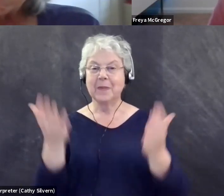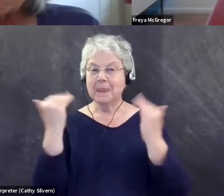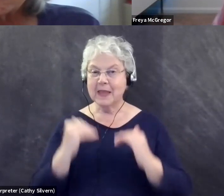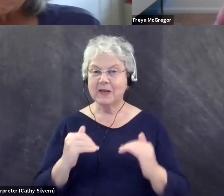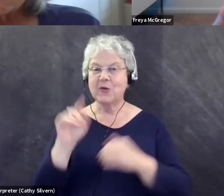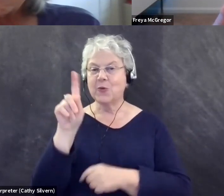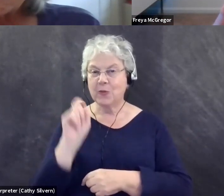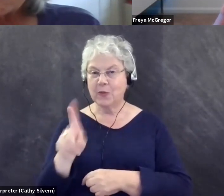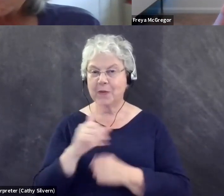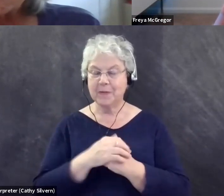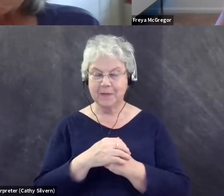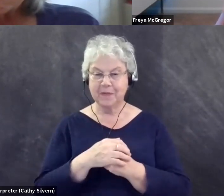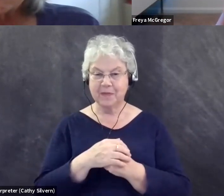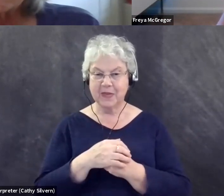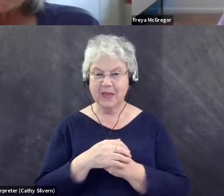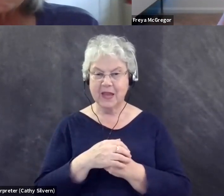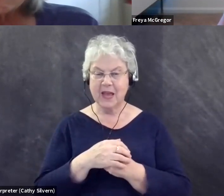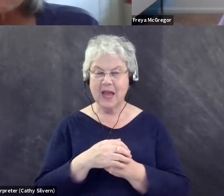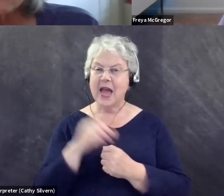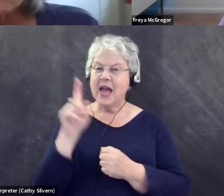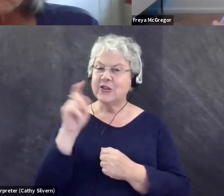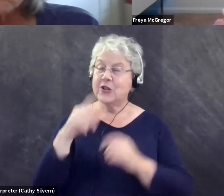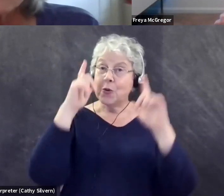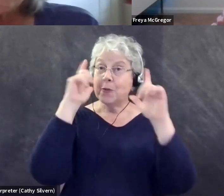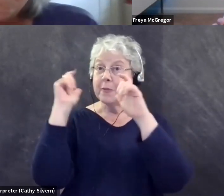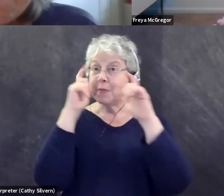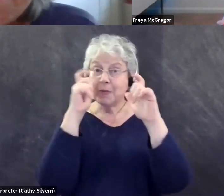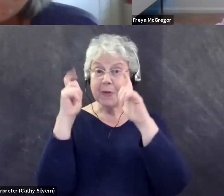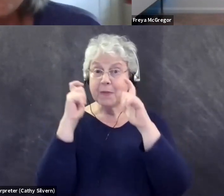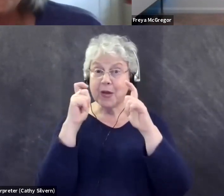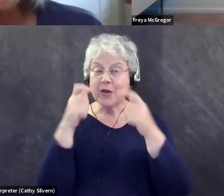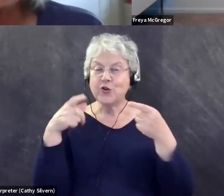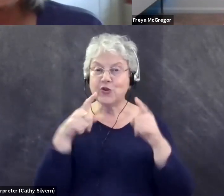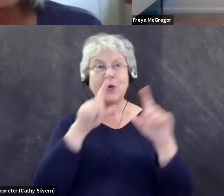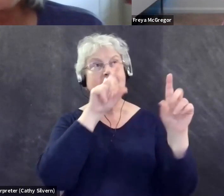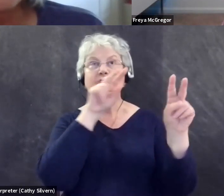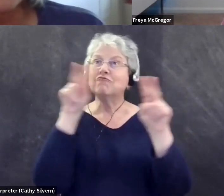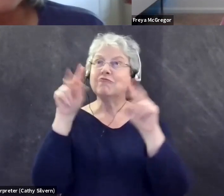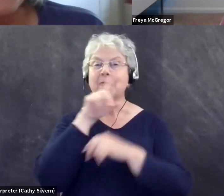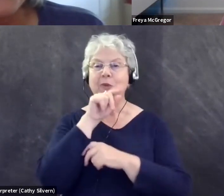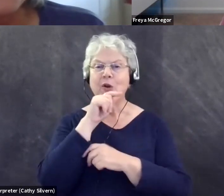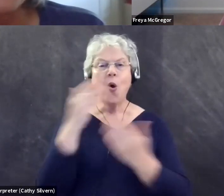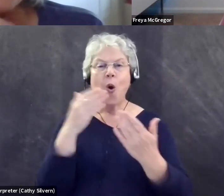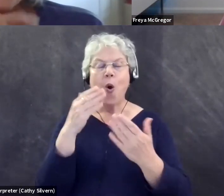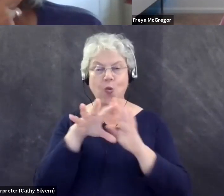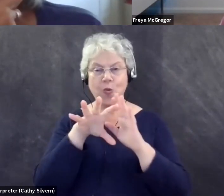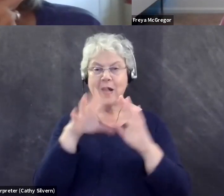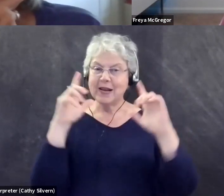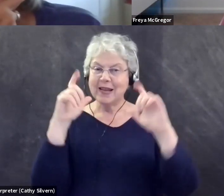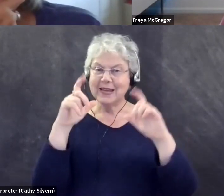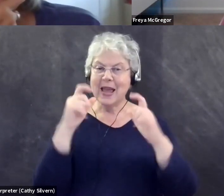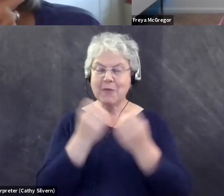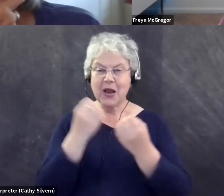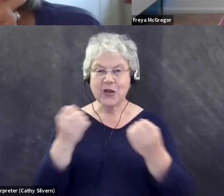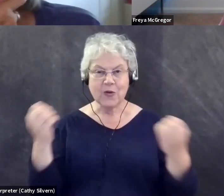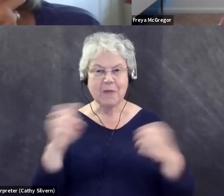is asking you, Virginia, if you take pictures while you're birding and if so, what camera equipment do you use and where do you post your pictures?